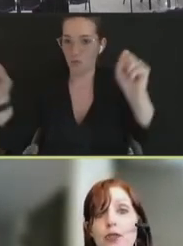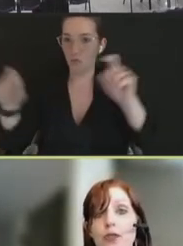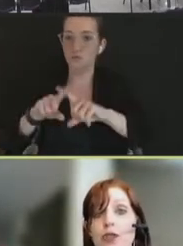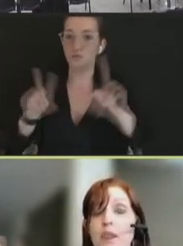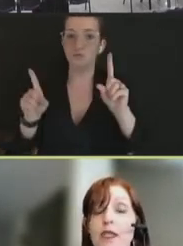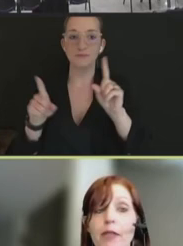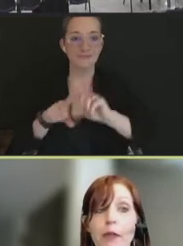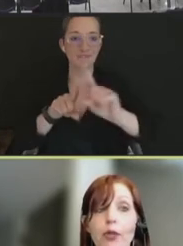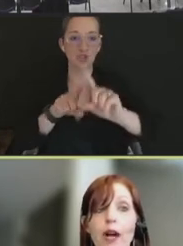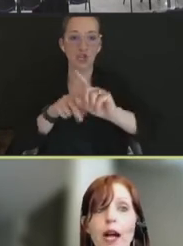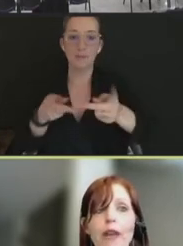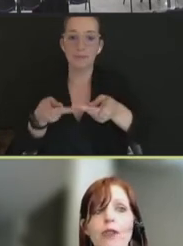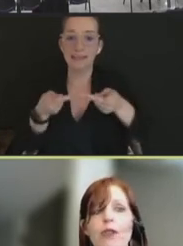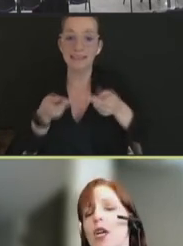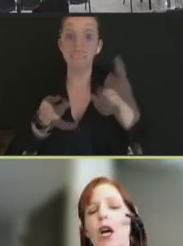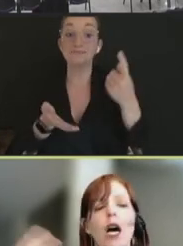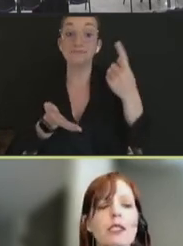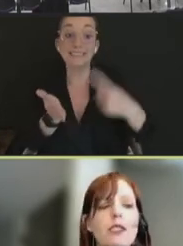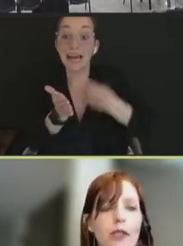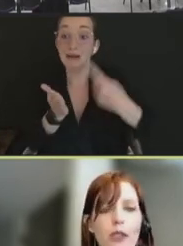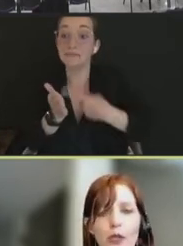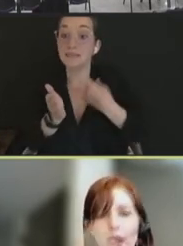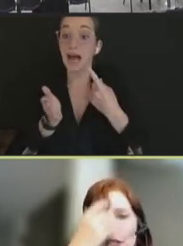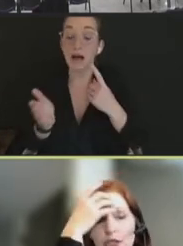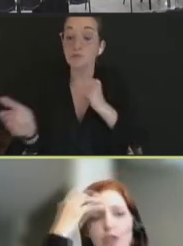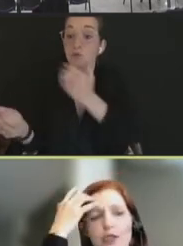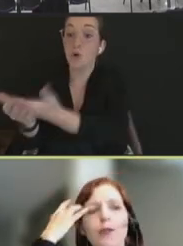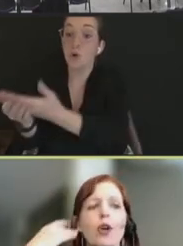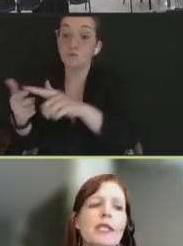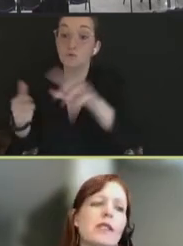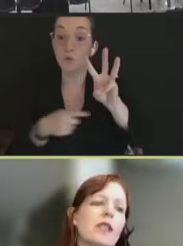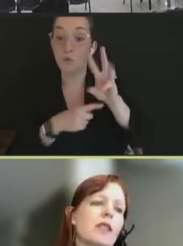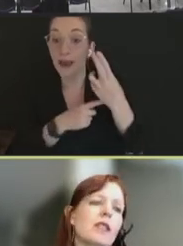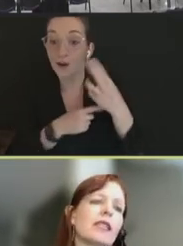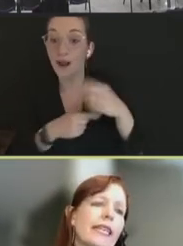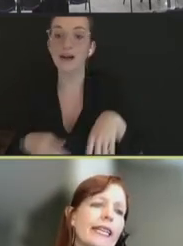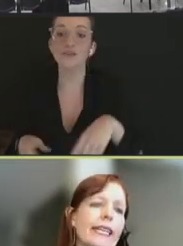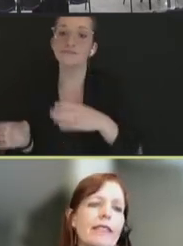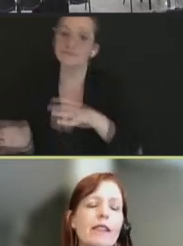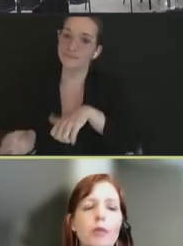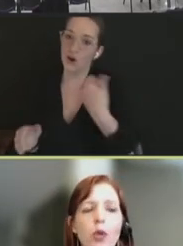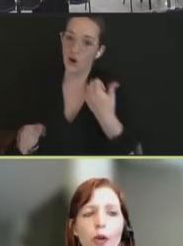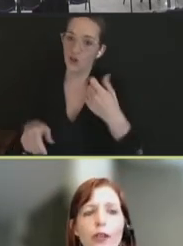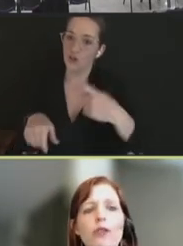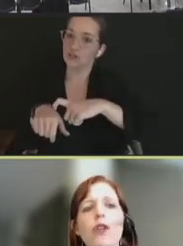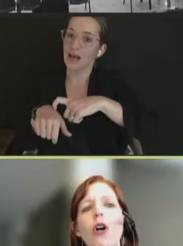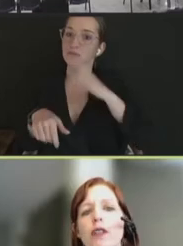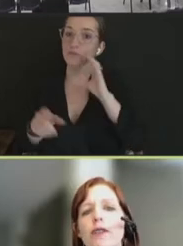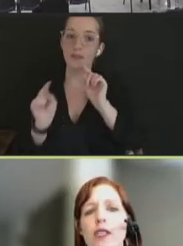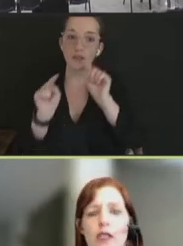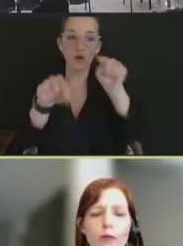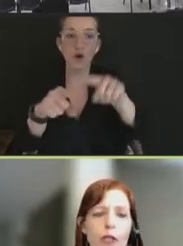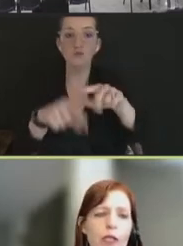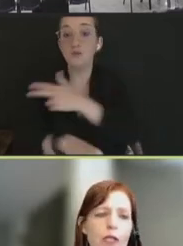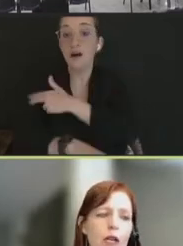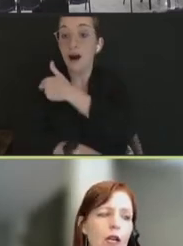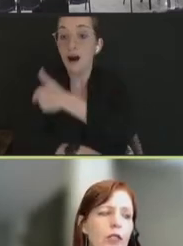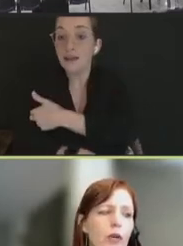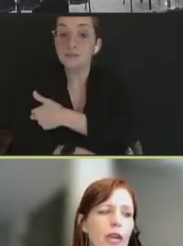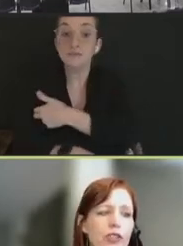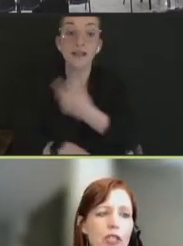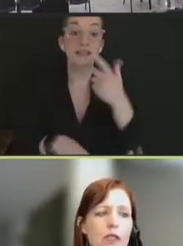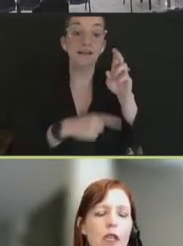to specific providers, hospital locations, pharmacies, clinics, employers, all of these different